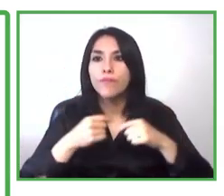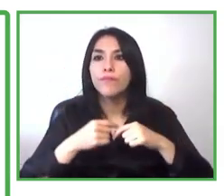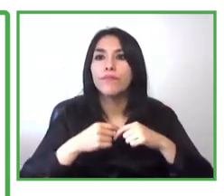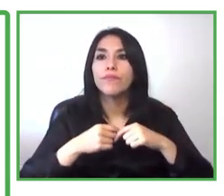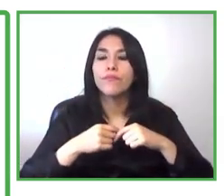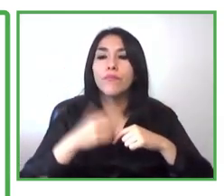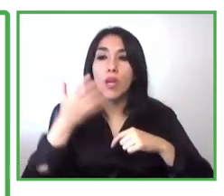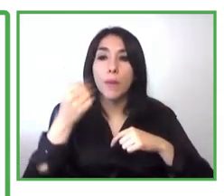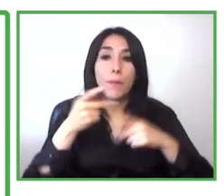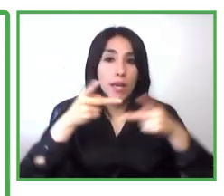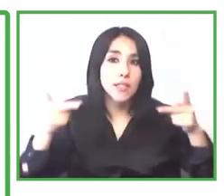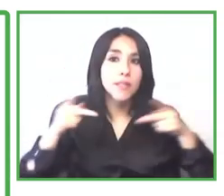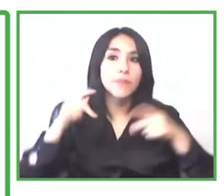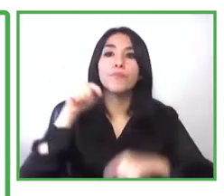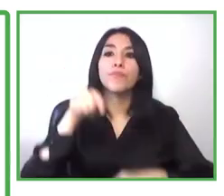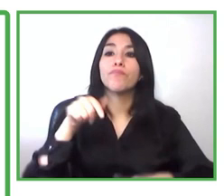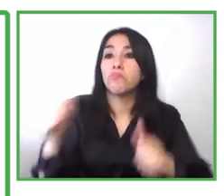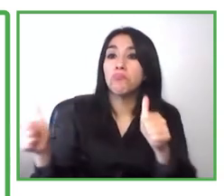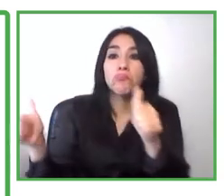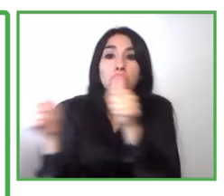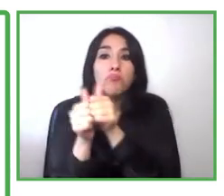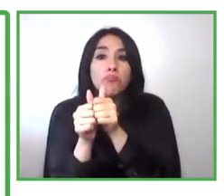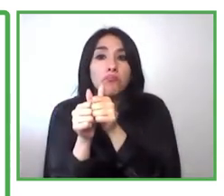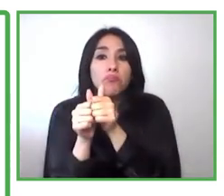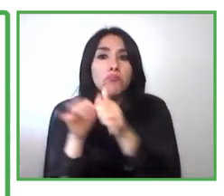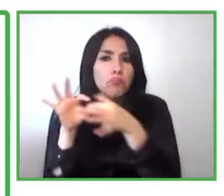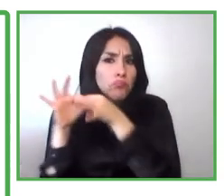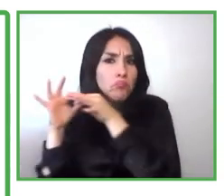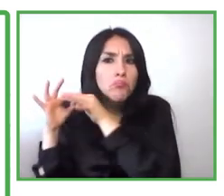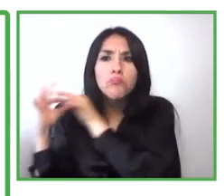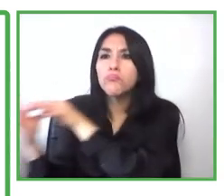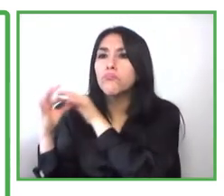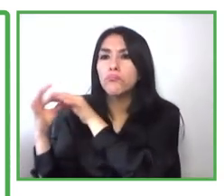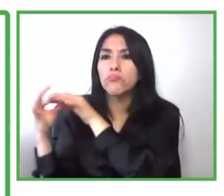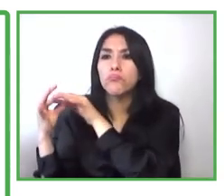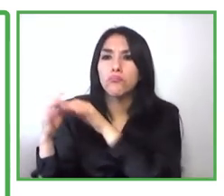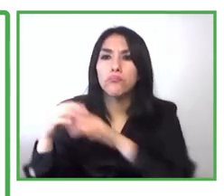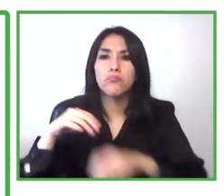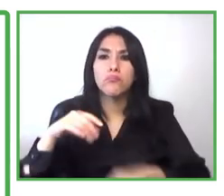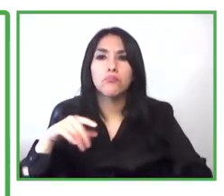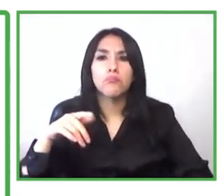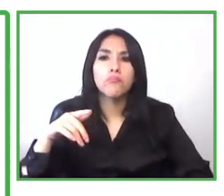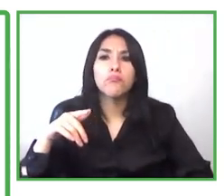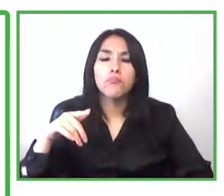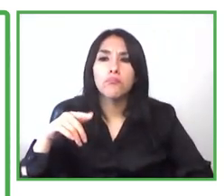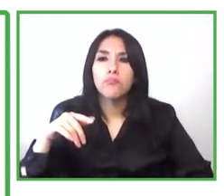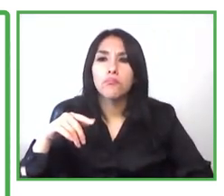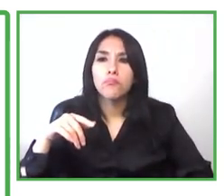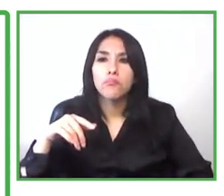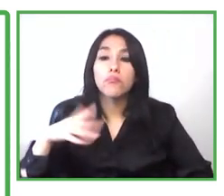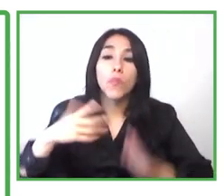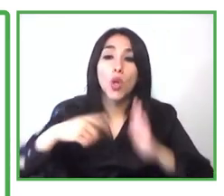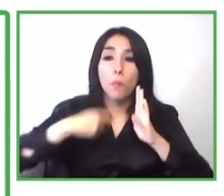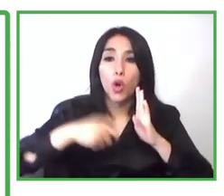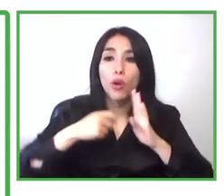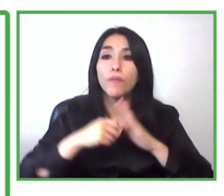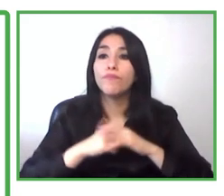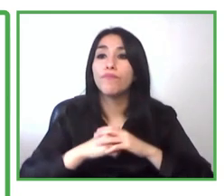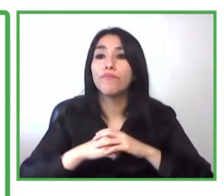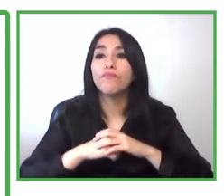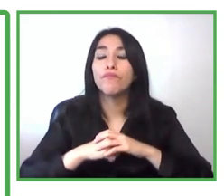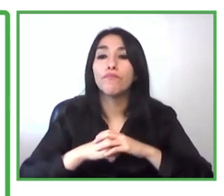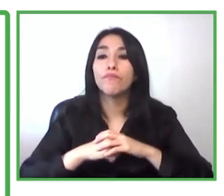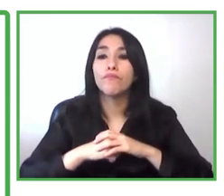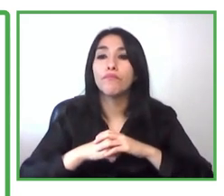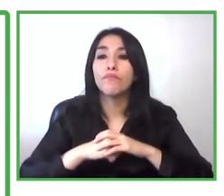accelerator program we see uh with uh which participants who